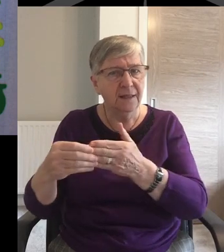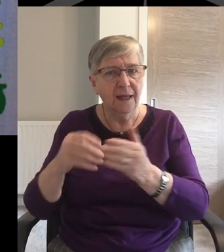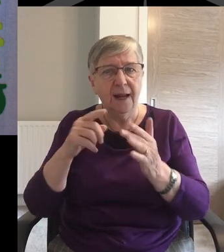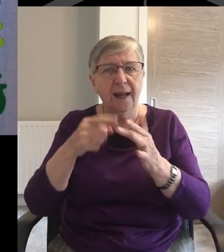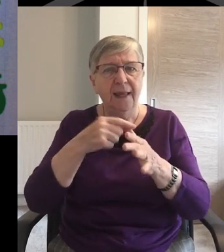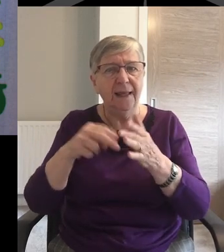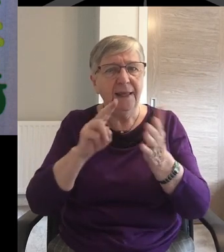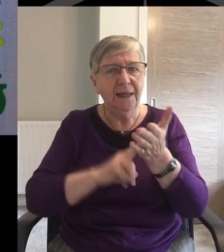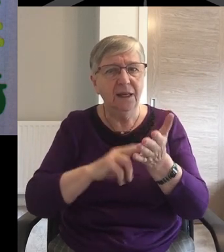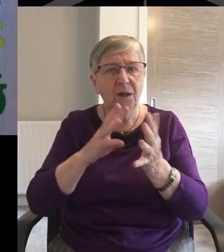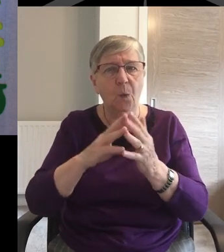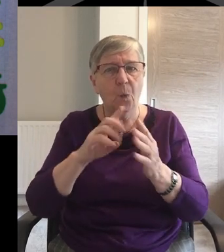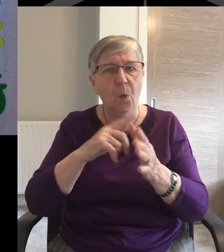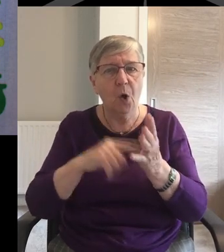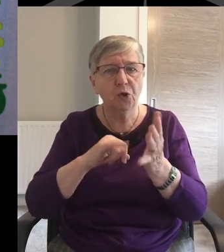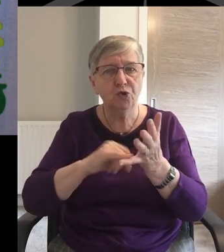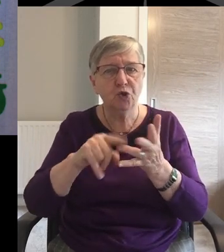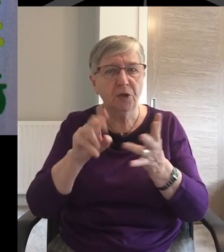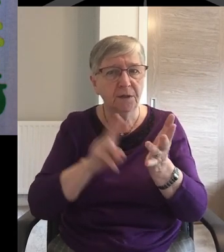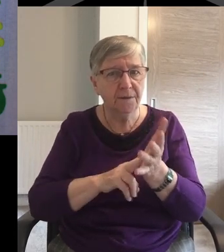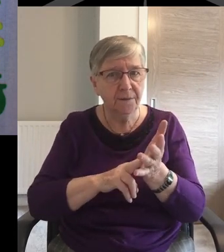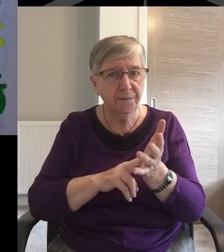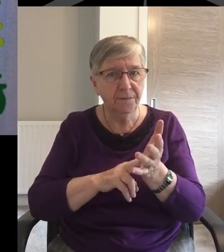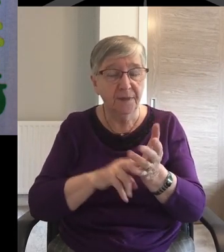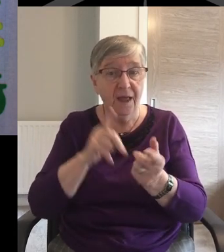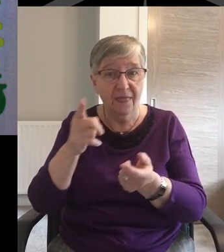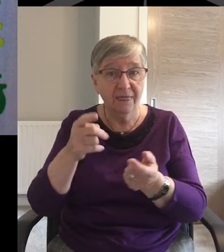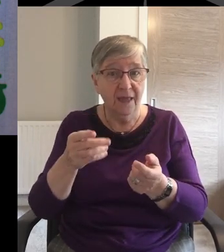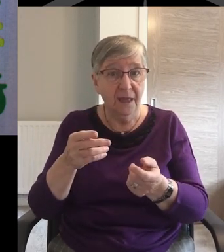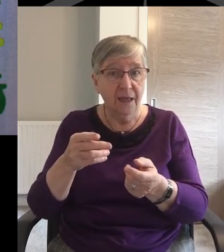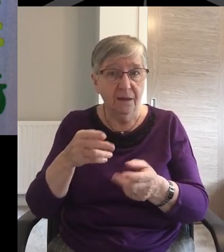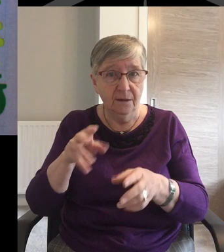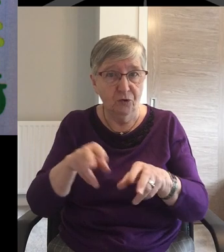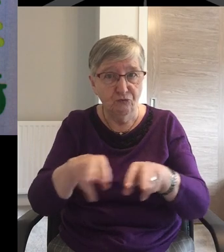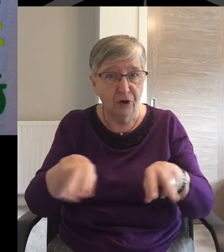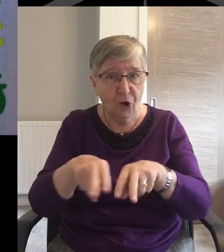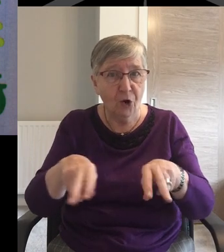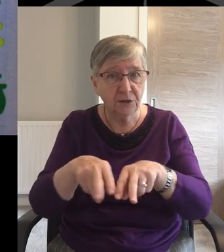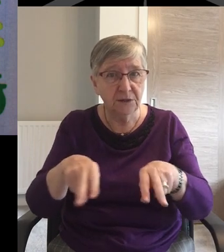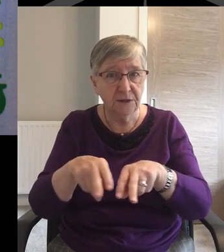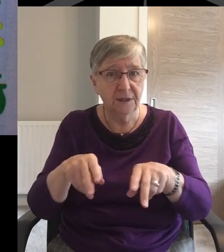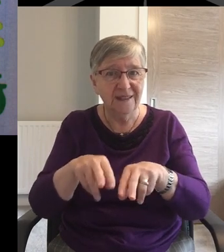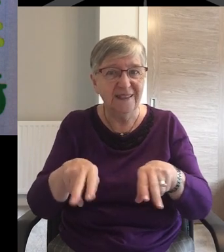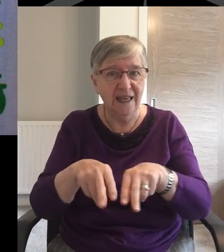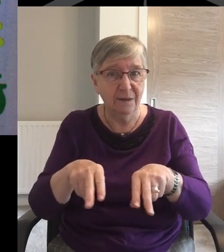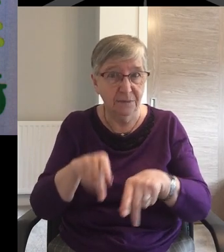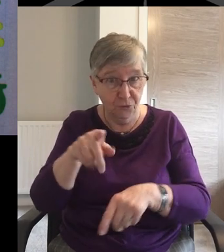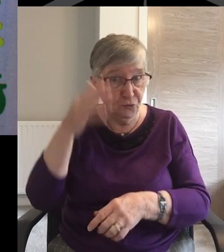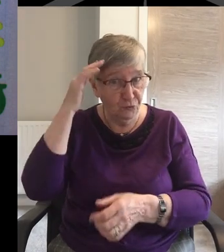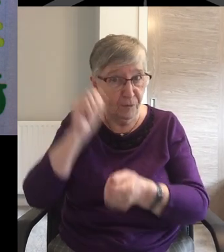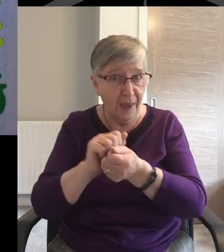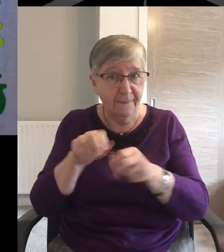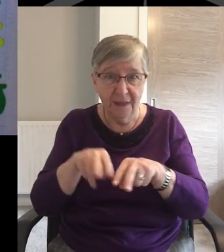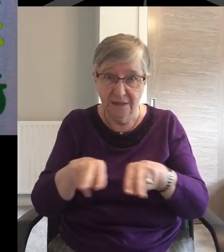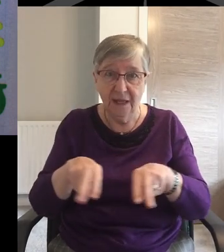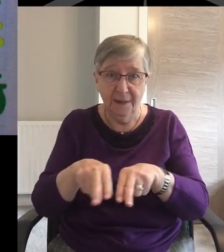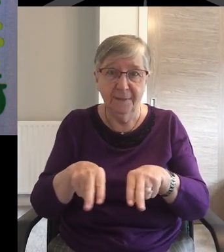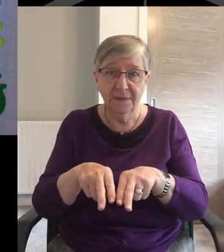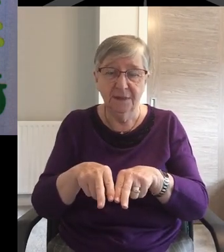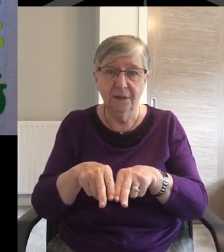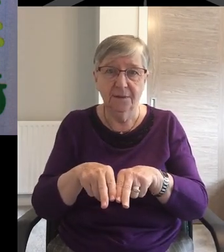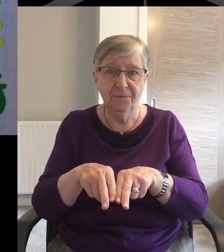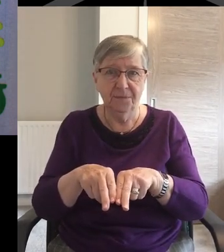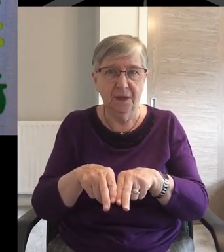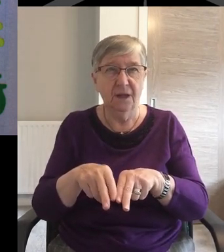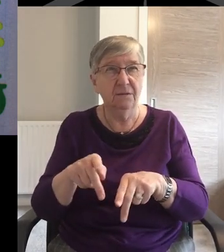gathering. And they recorded songs on tape. Do you remember cassette tapes? Including the first or nearly